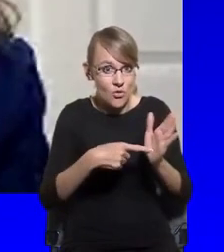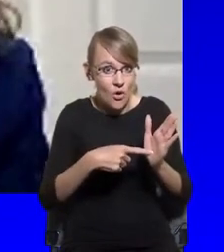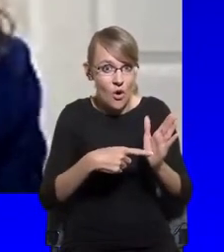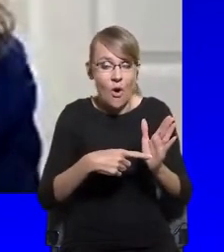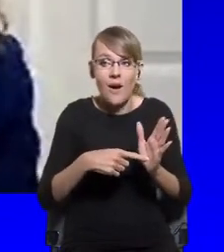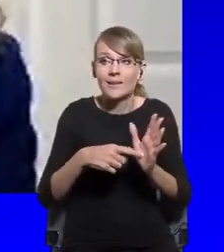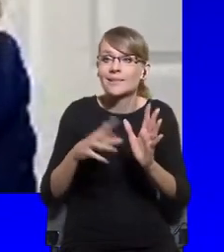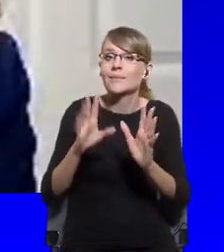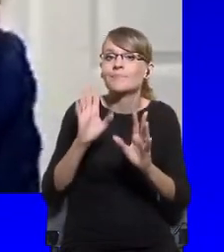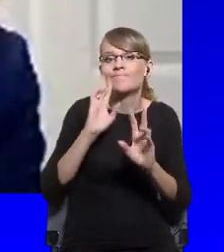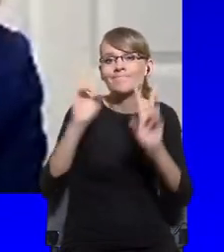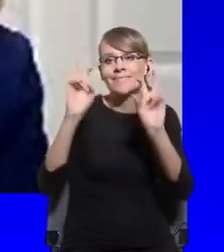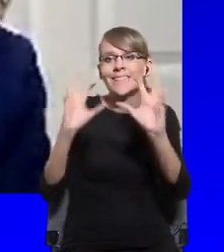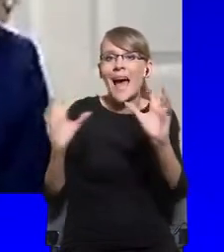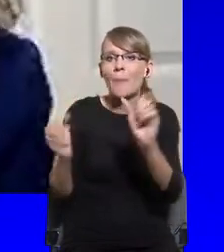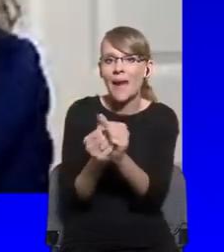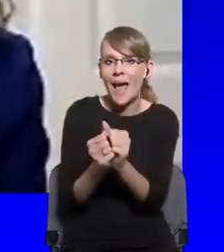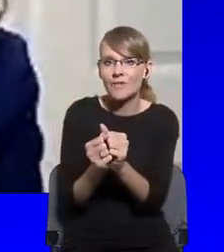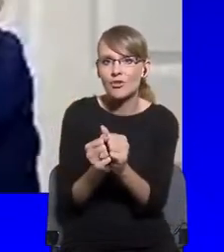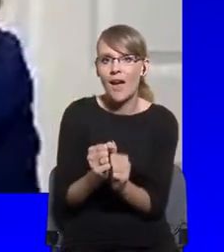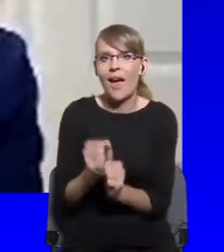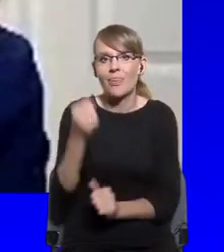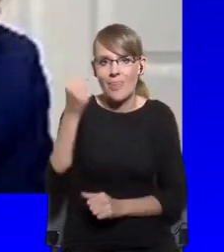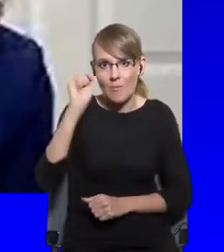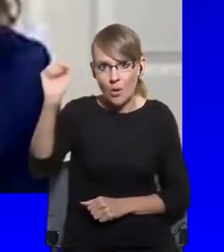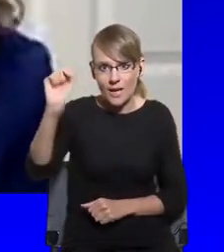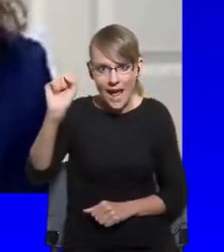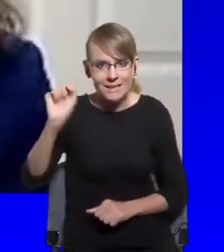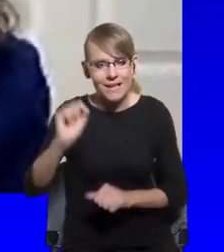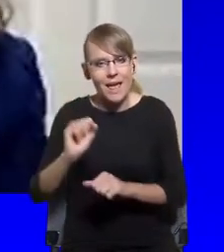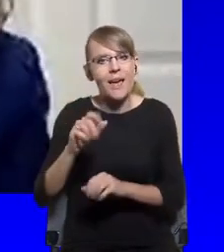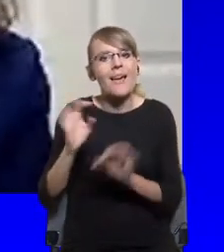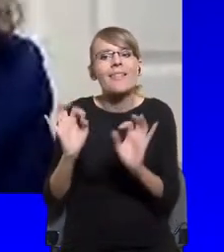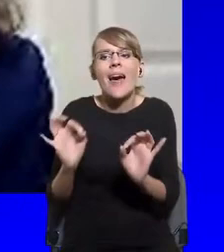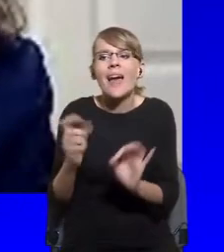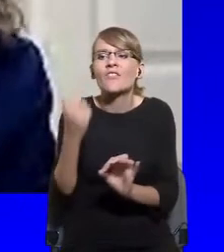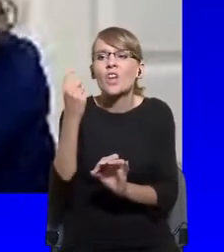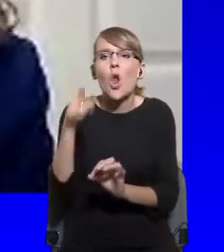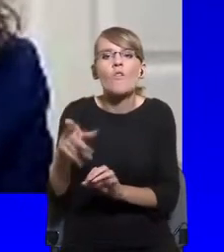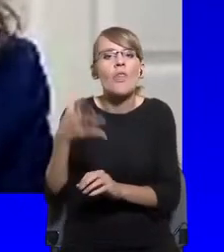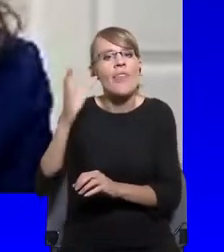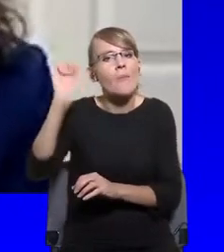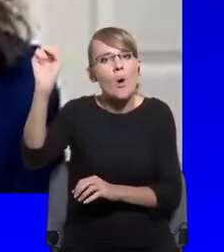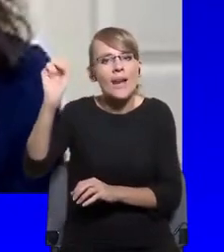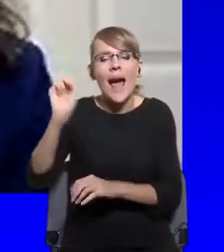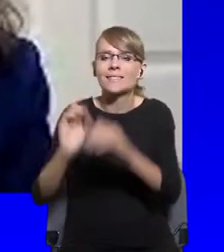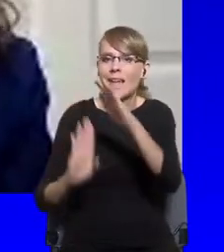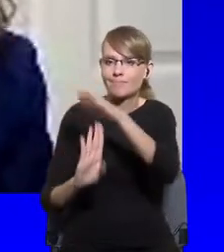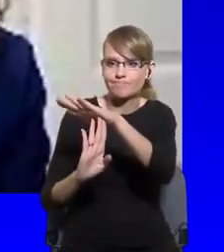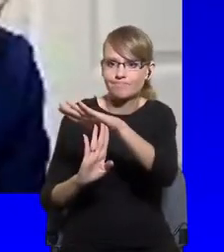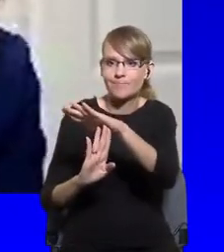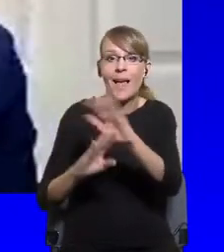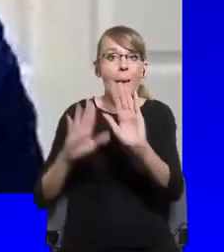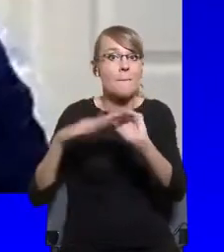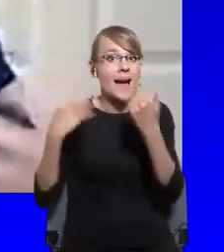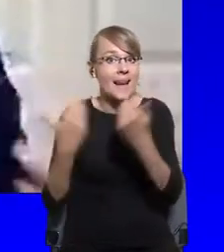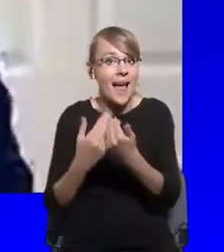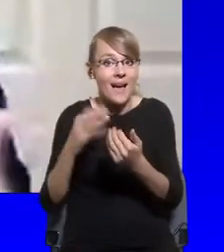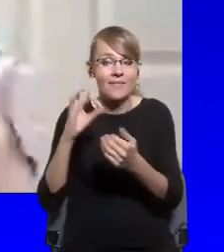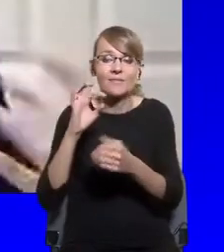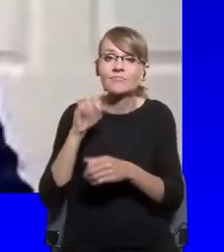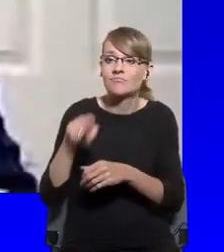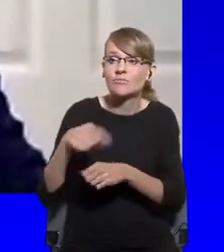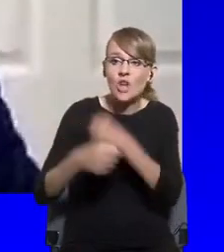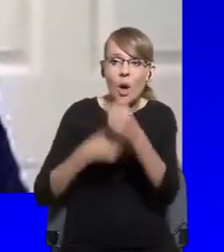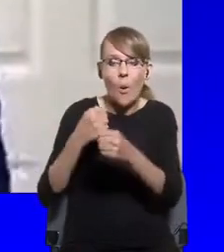functioning, say, of parliament, which is an important central actor in the Italian parliamentary democracy, and then we